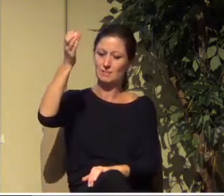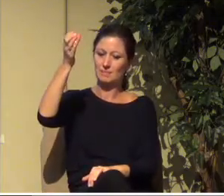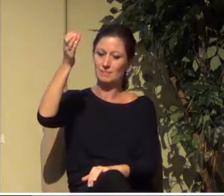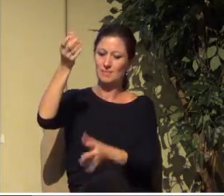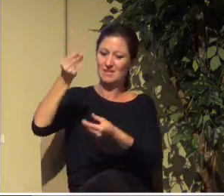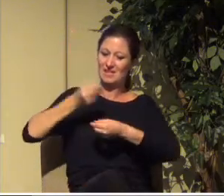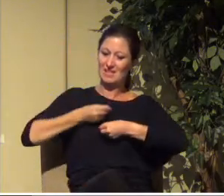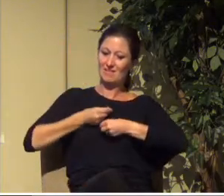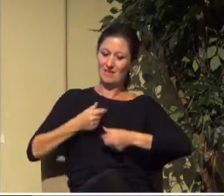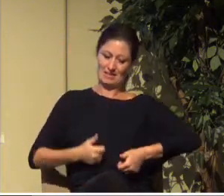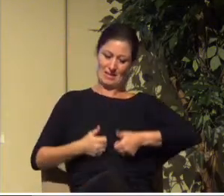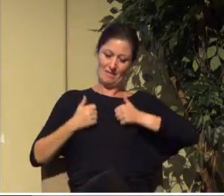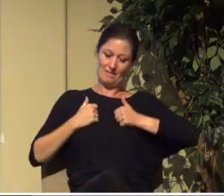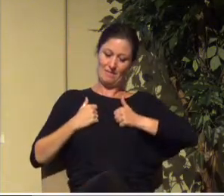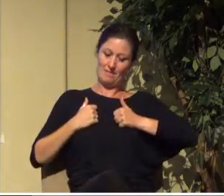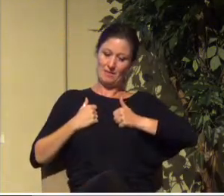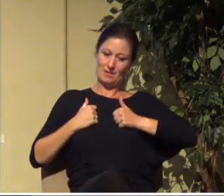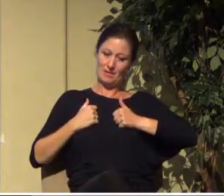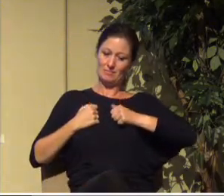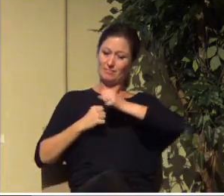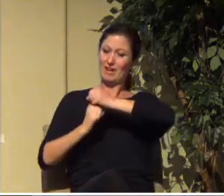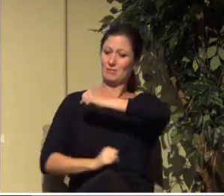for life in Christ.